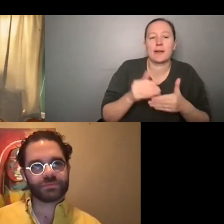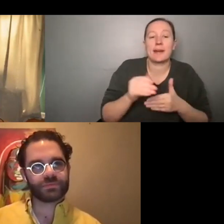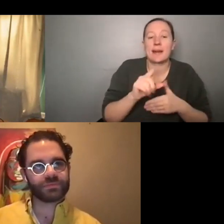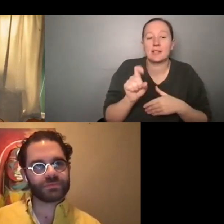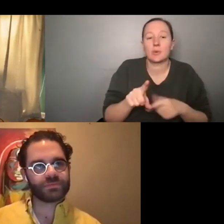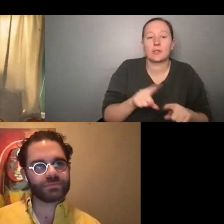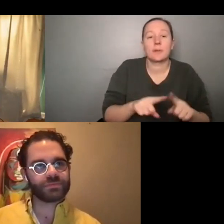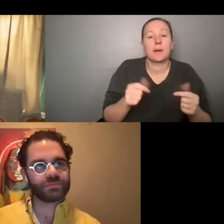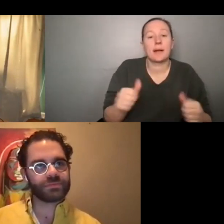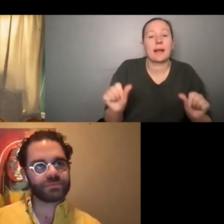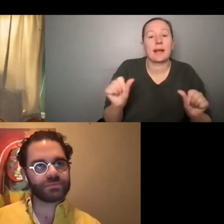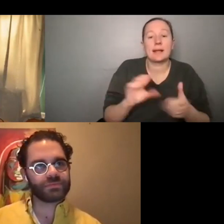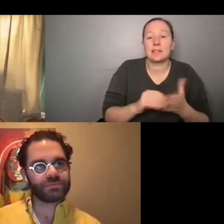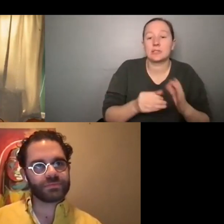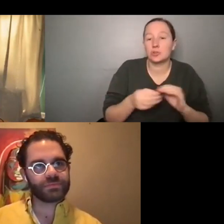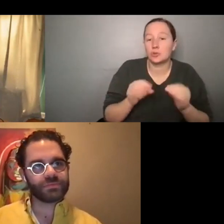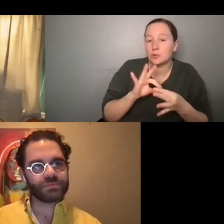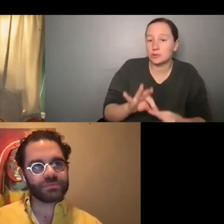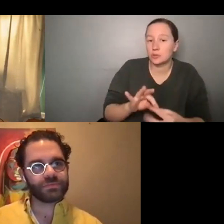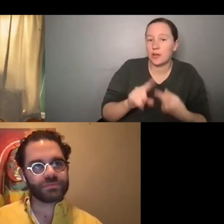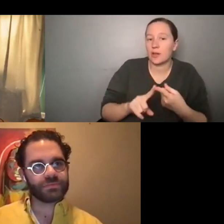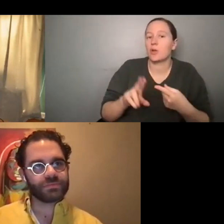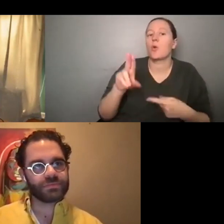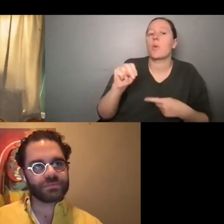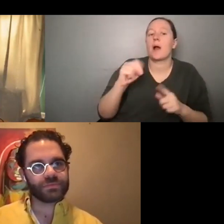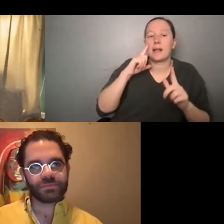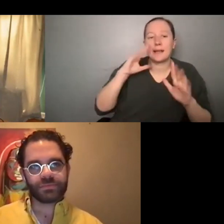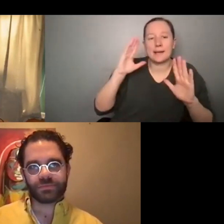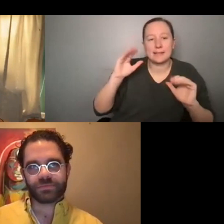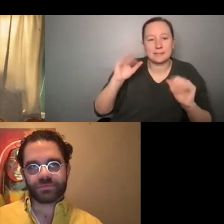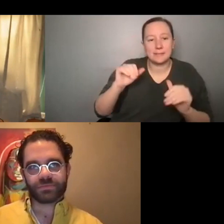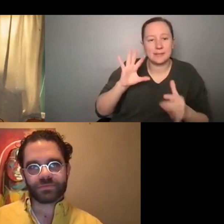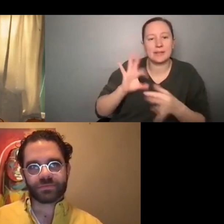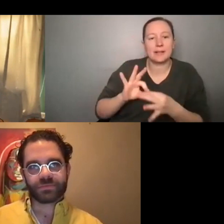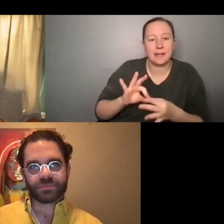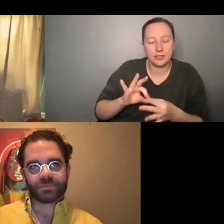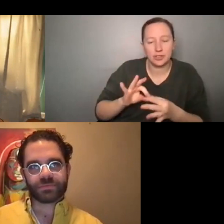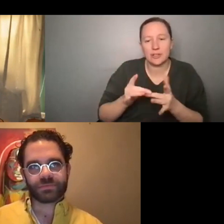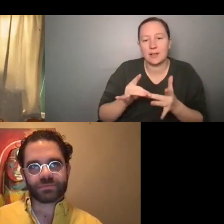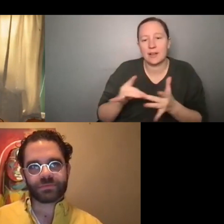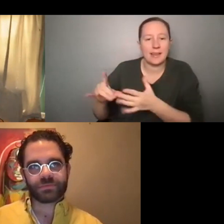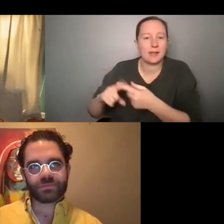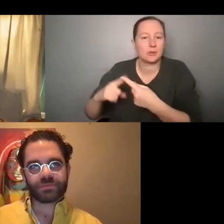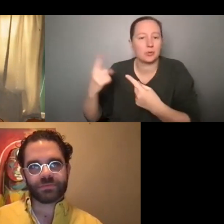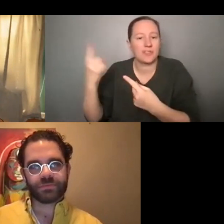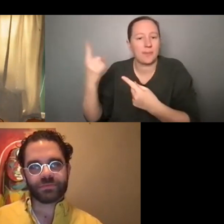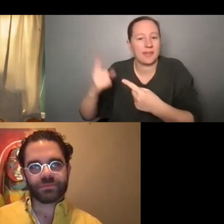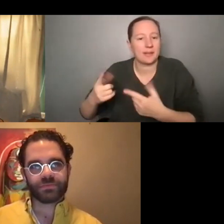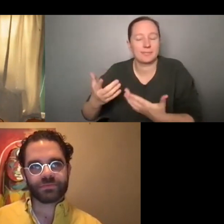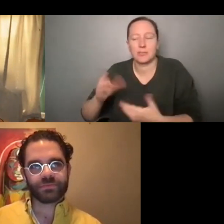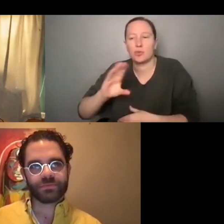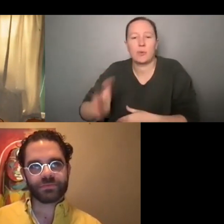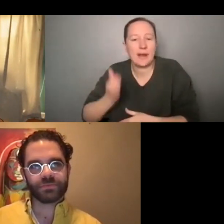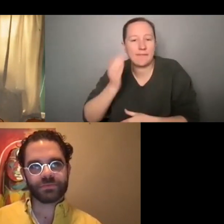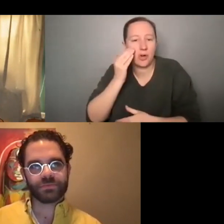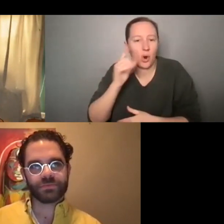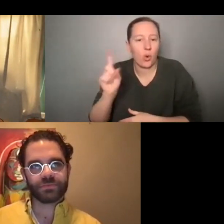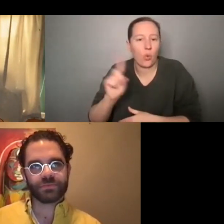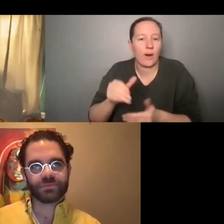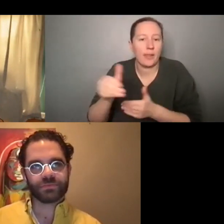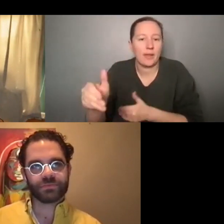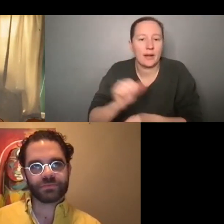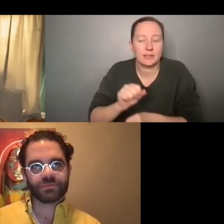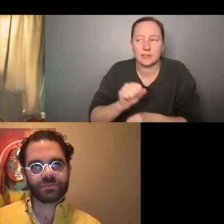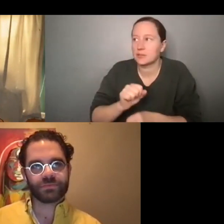any like stories of, you know, this unexpected connection led you to something, uh, totally, you never know where your next kind of job or